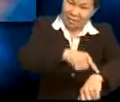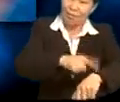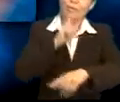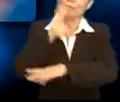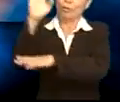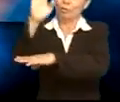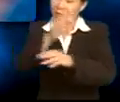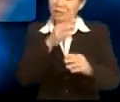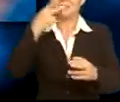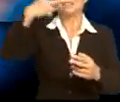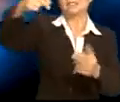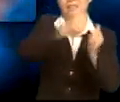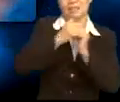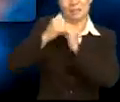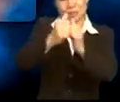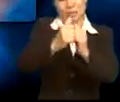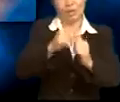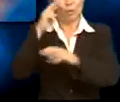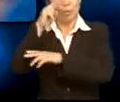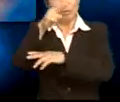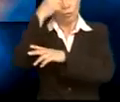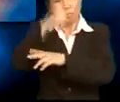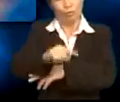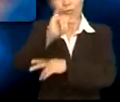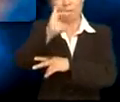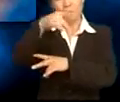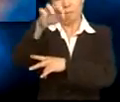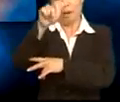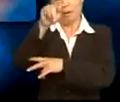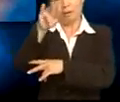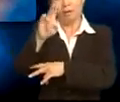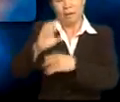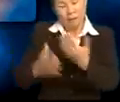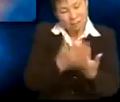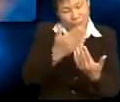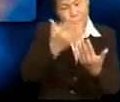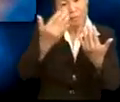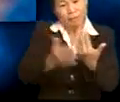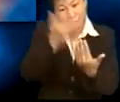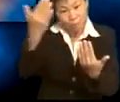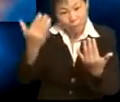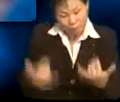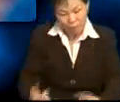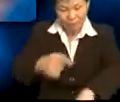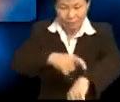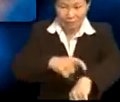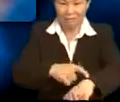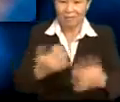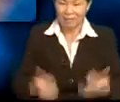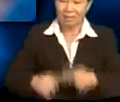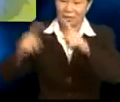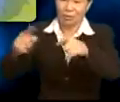have to promise to sing along, okay? And watch out for the imperatives and the simple present tense. Here goes!